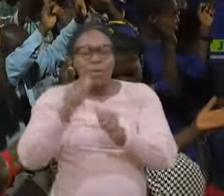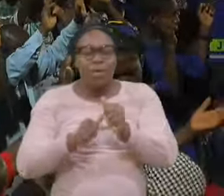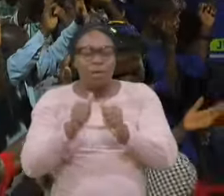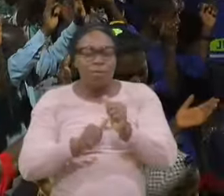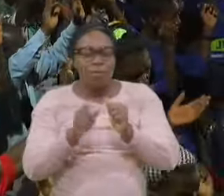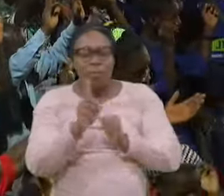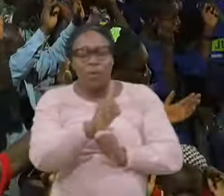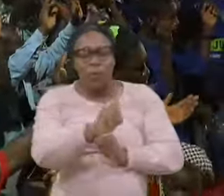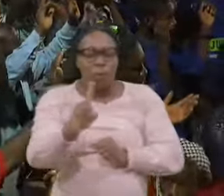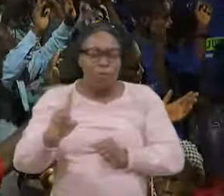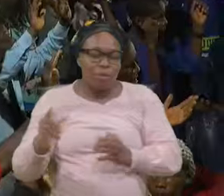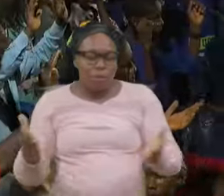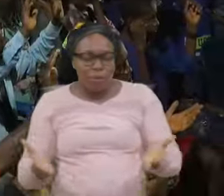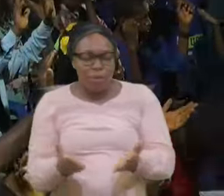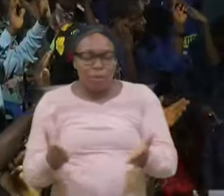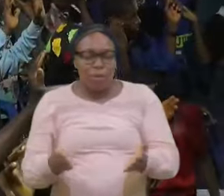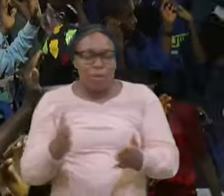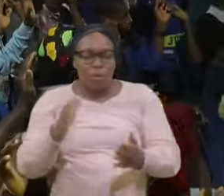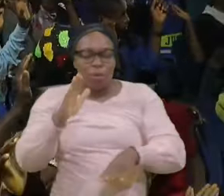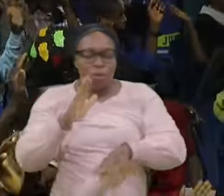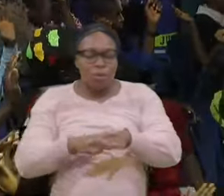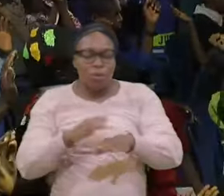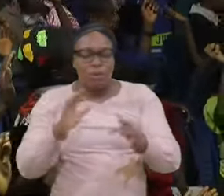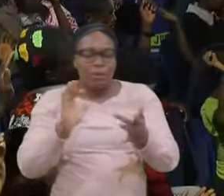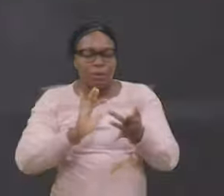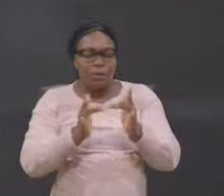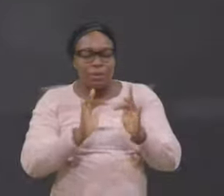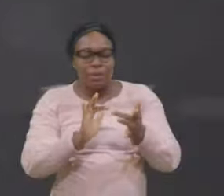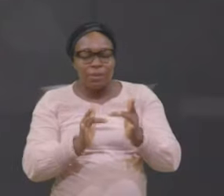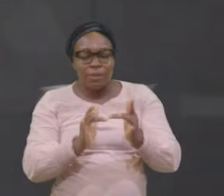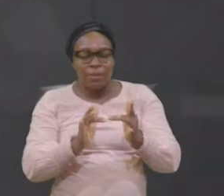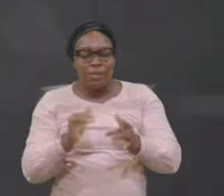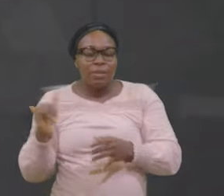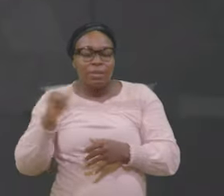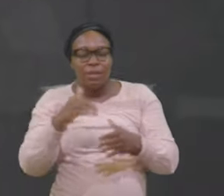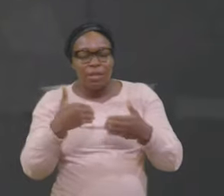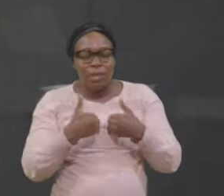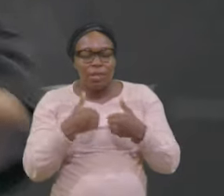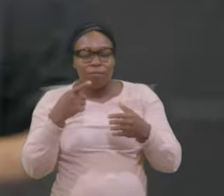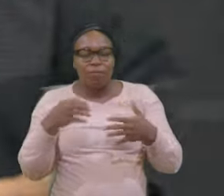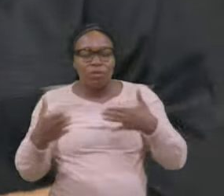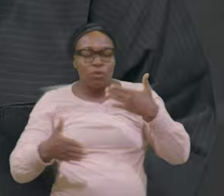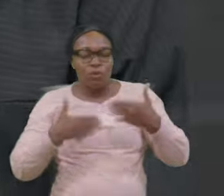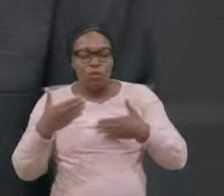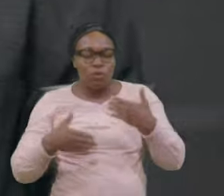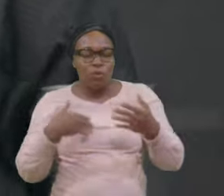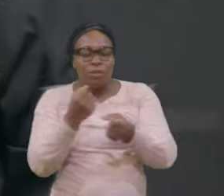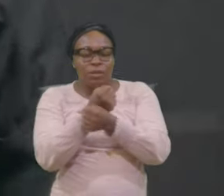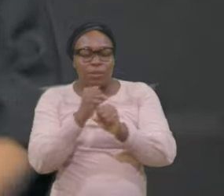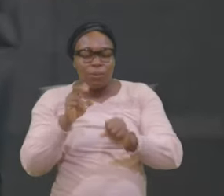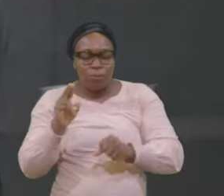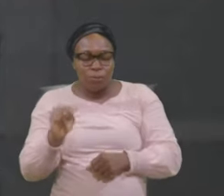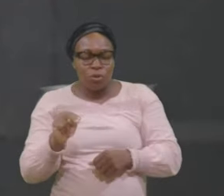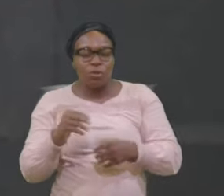everyone online There will be joy, there will be salvation, there will be healing There will be